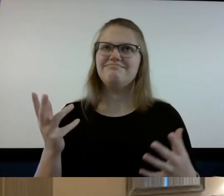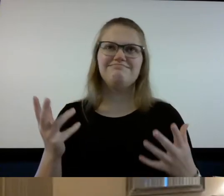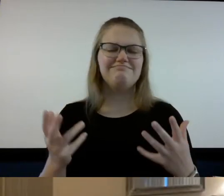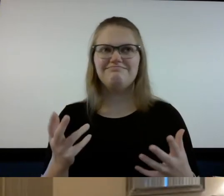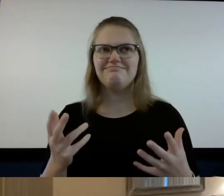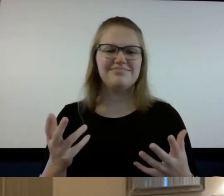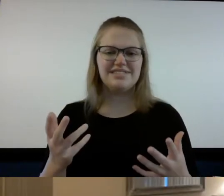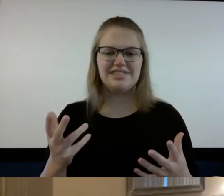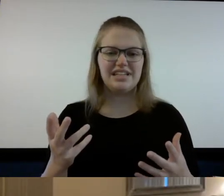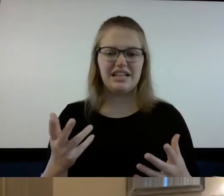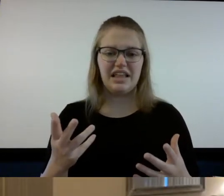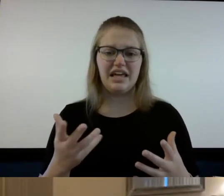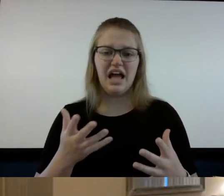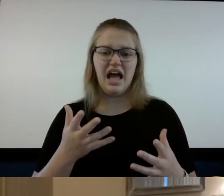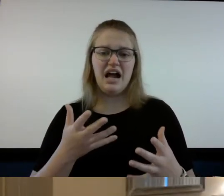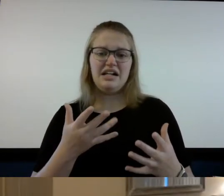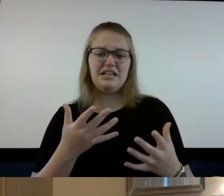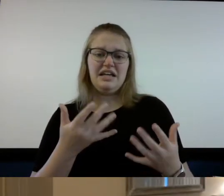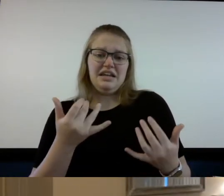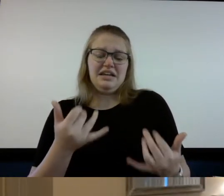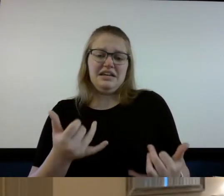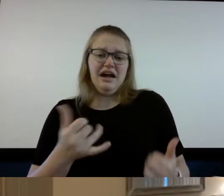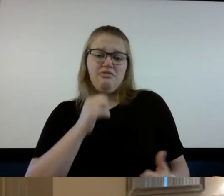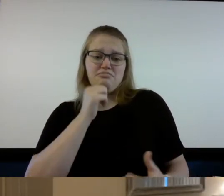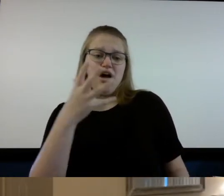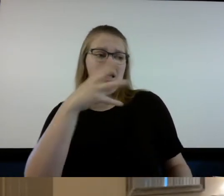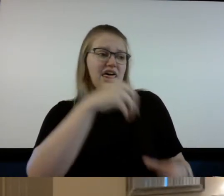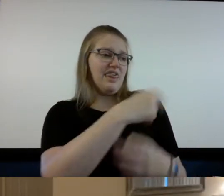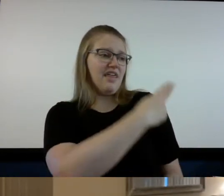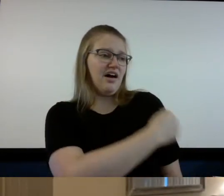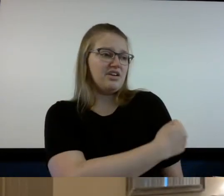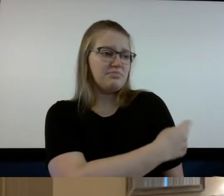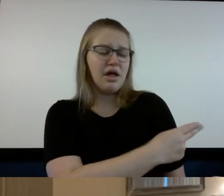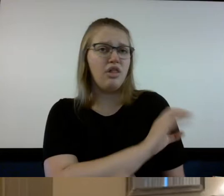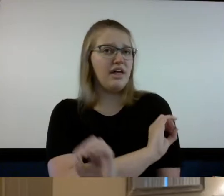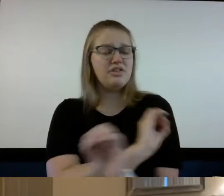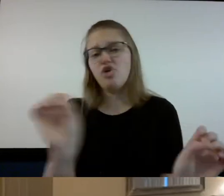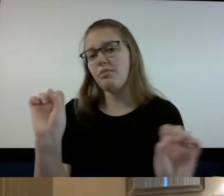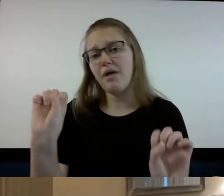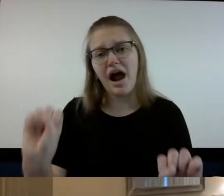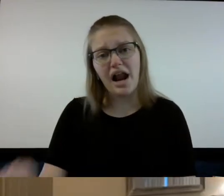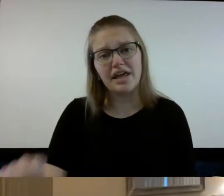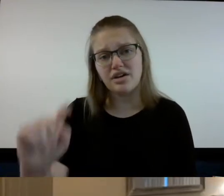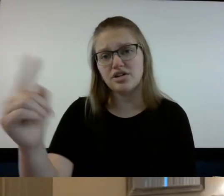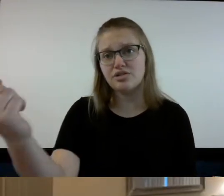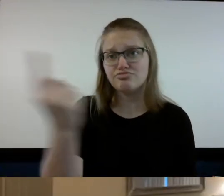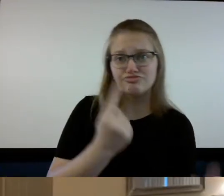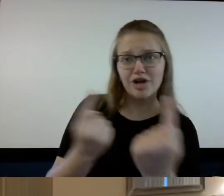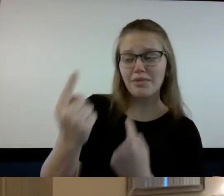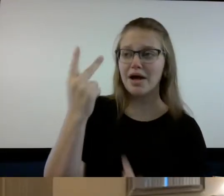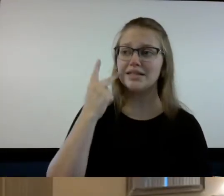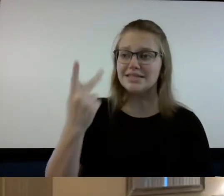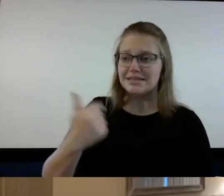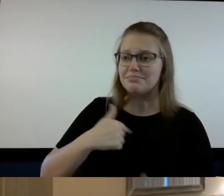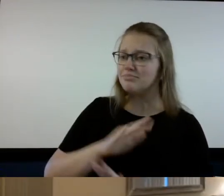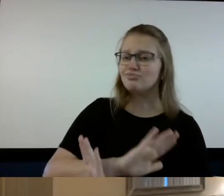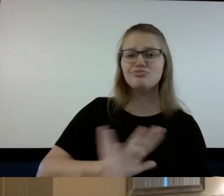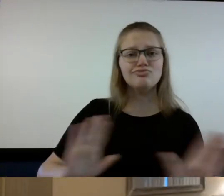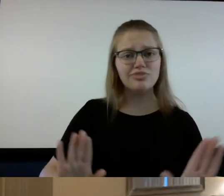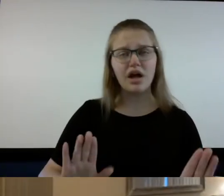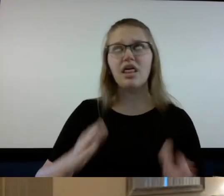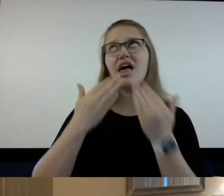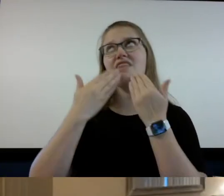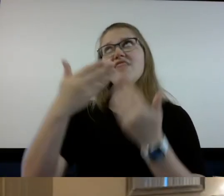be out of the hospital because you're alone they can't nobody can come in my wife couldn't be there no family members could be there thank god for social